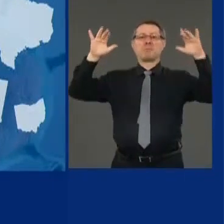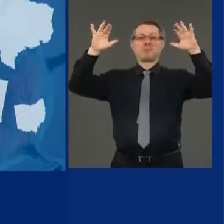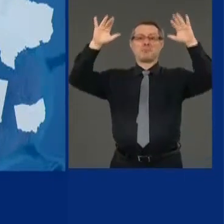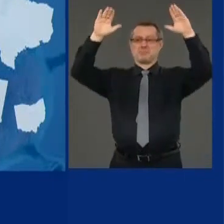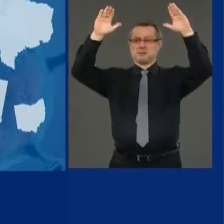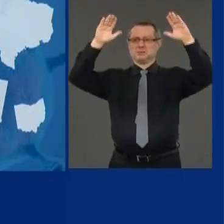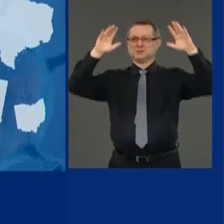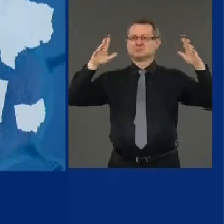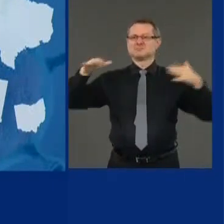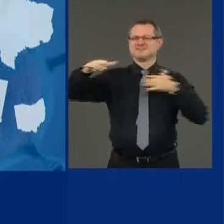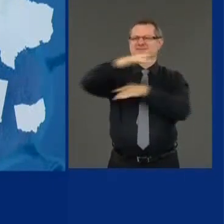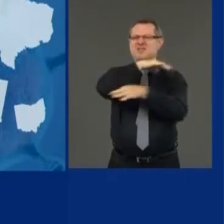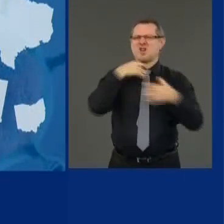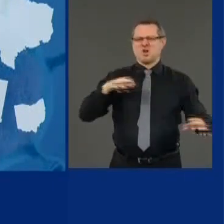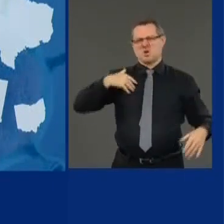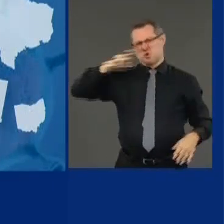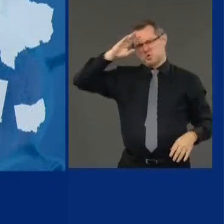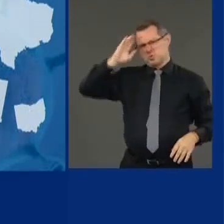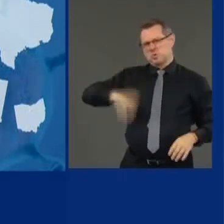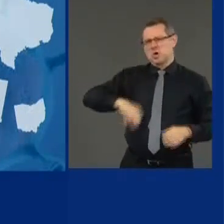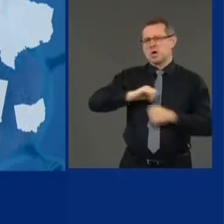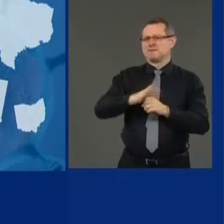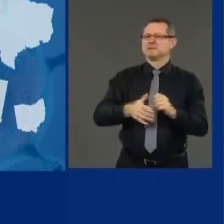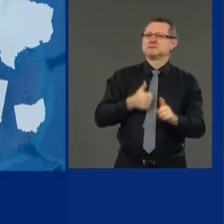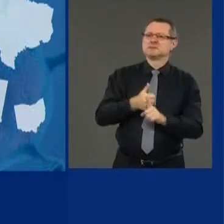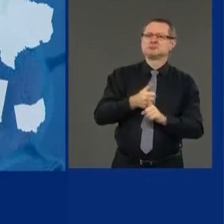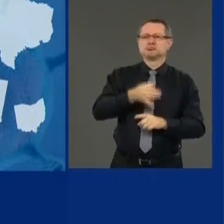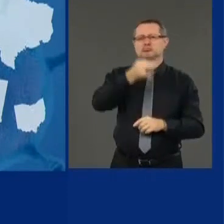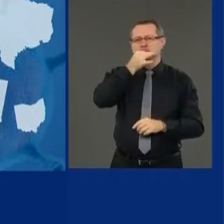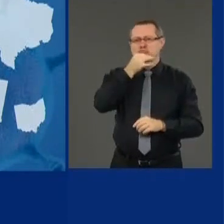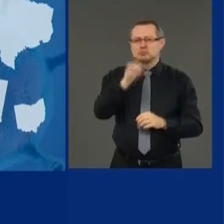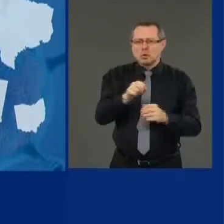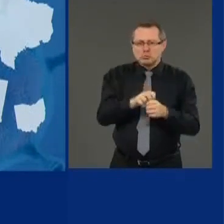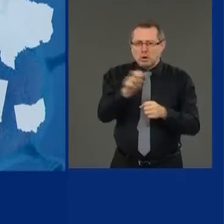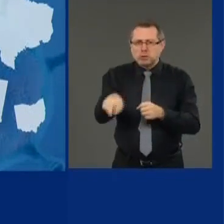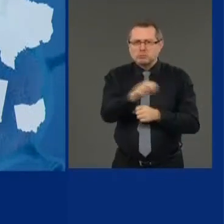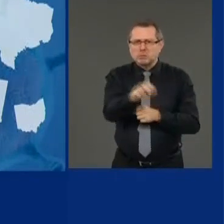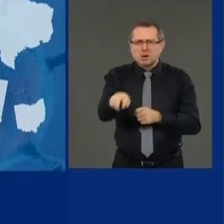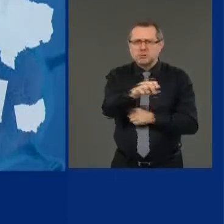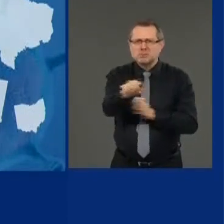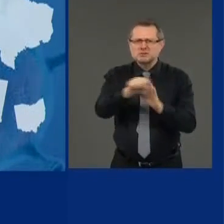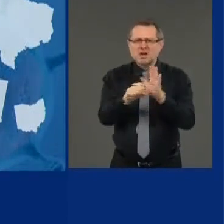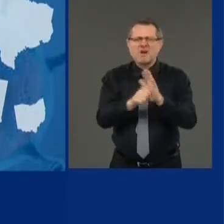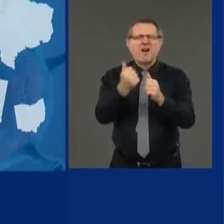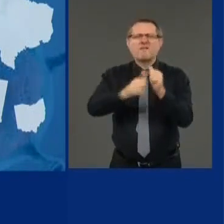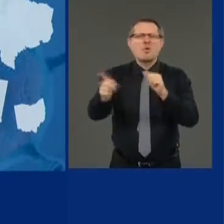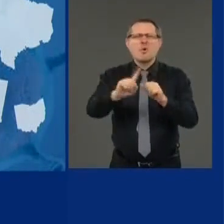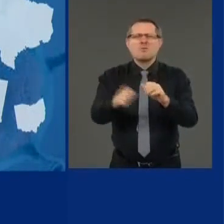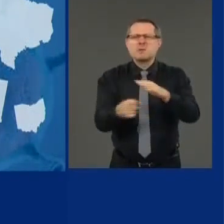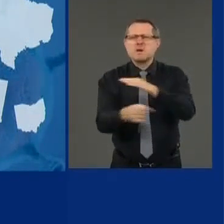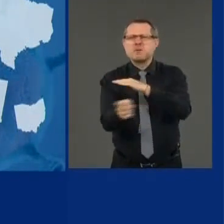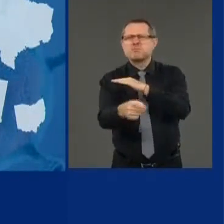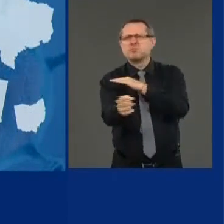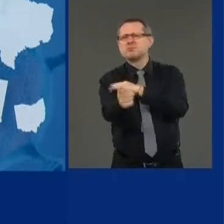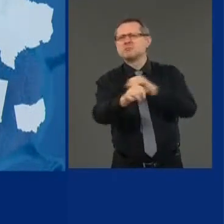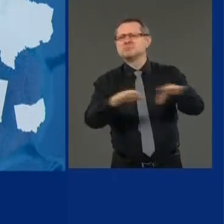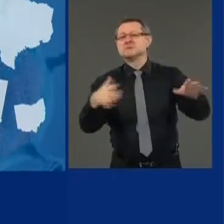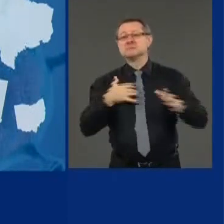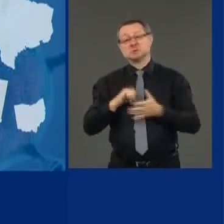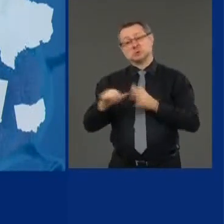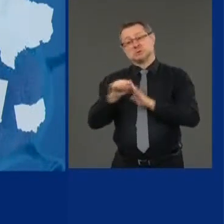virus travels. We know that. We know we are not an island in the state of New York.